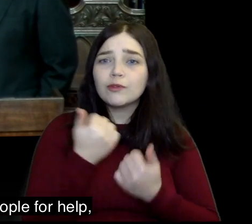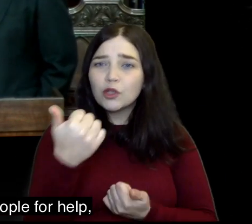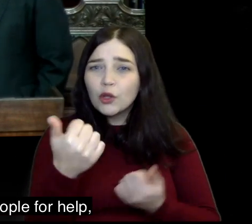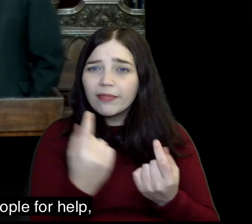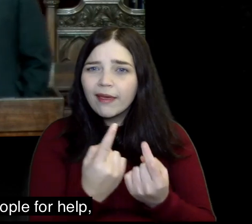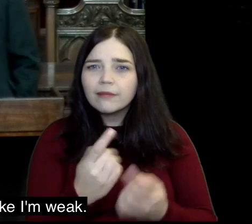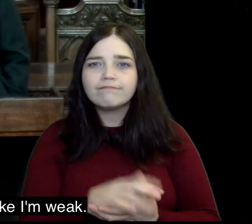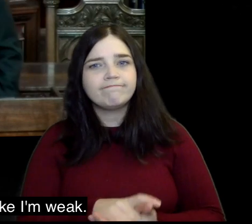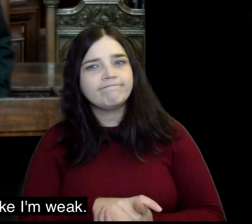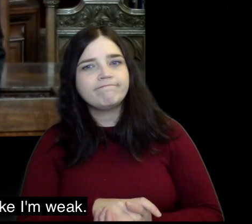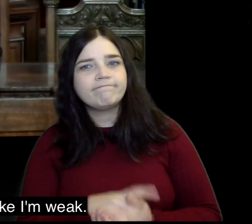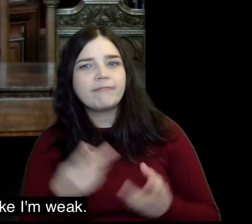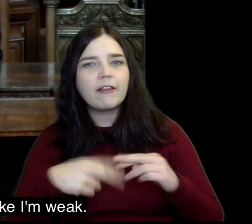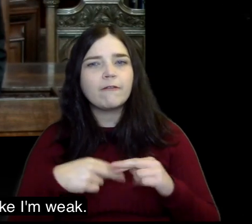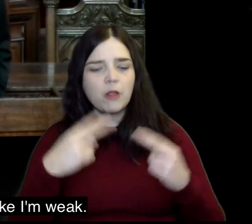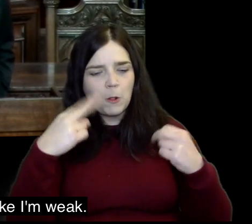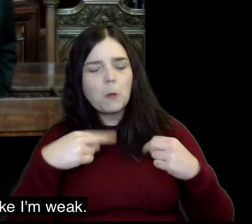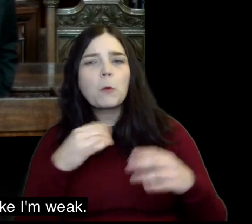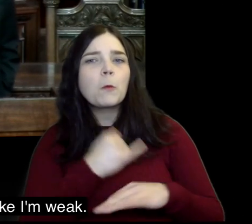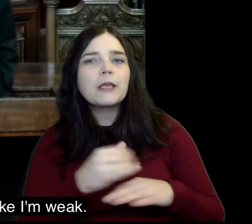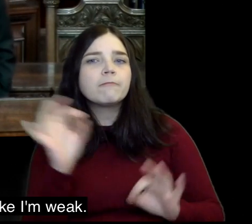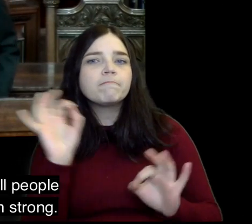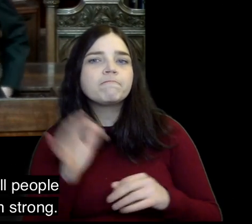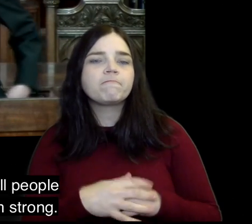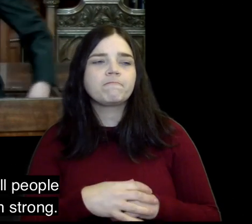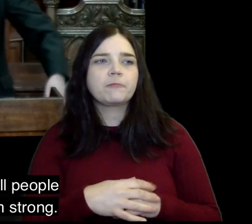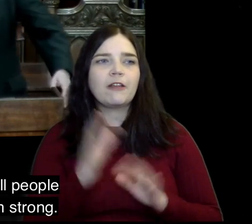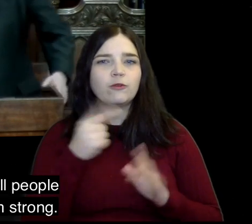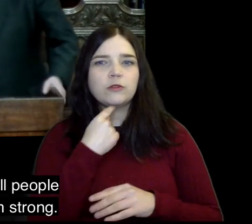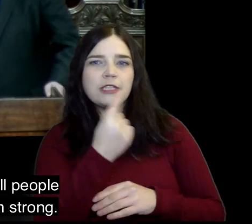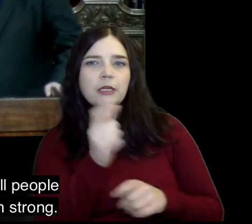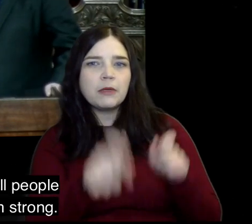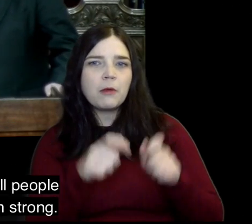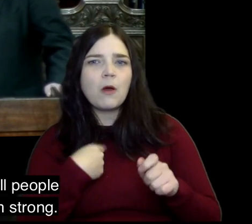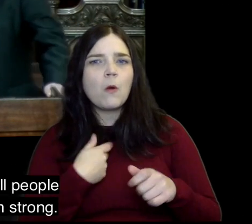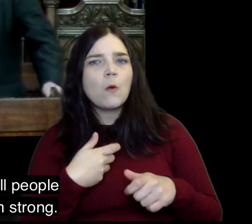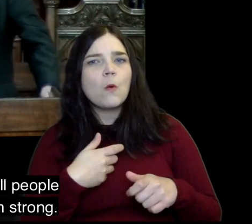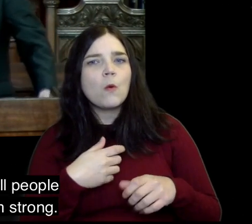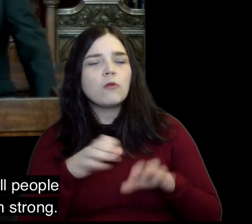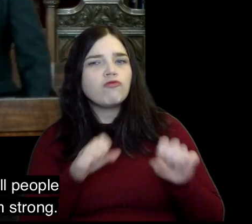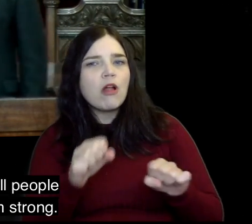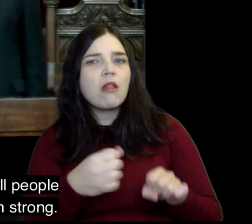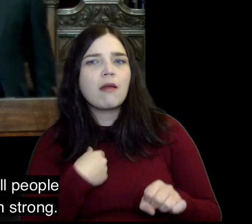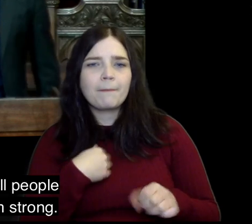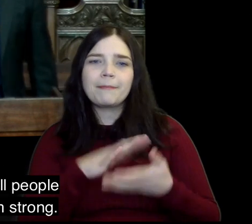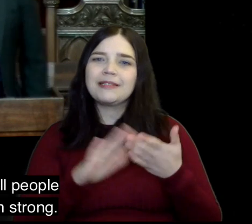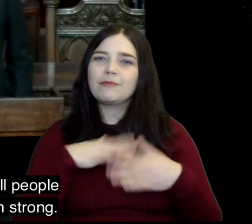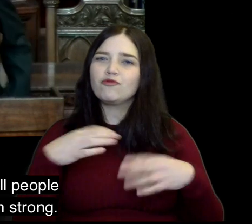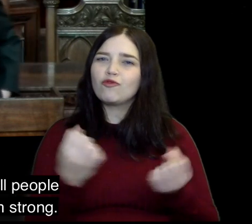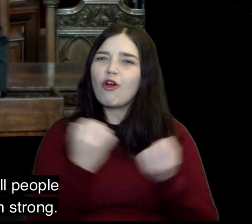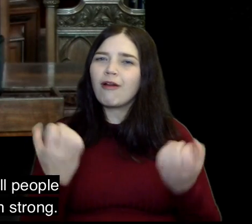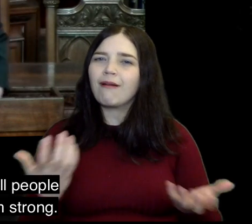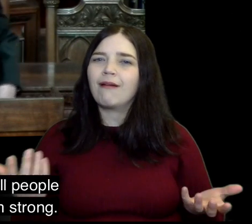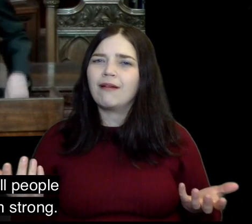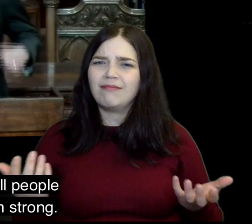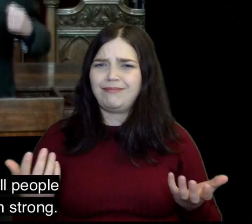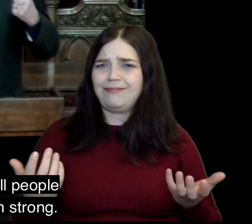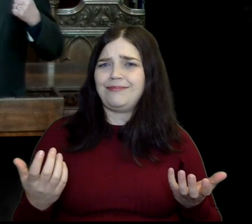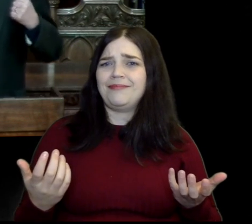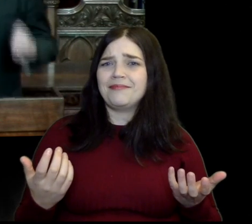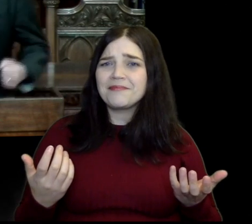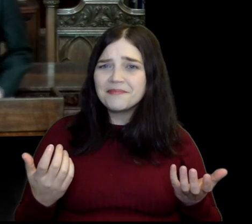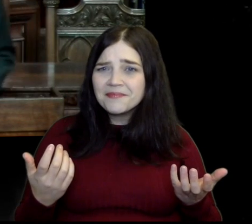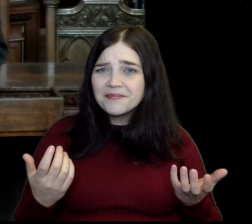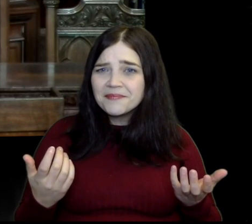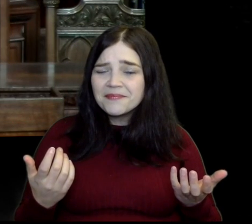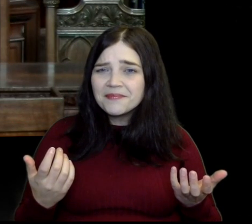other people if I don't have to ask people for help if I don't have to look like I'm weak if I don't have to tell people my woes then I am